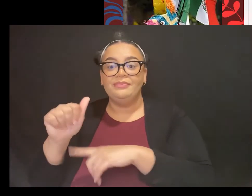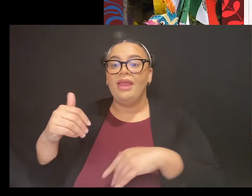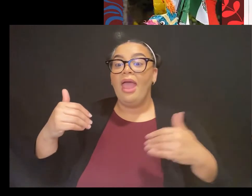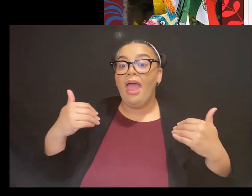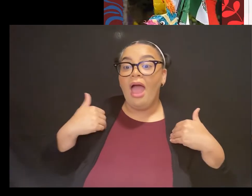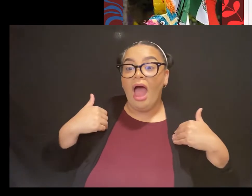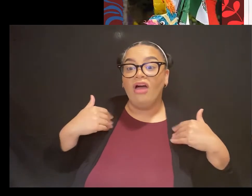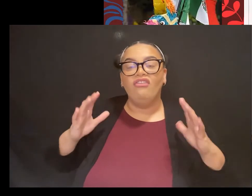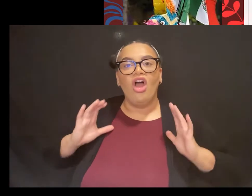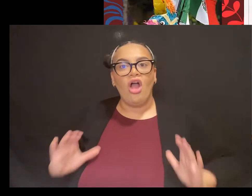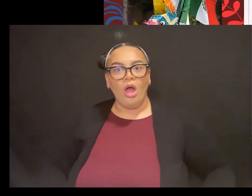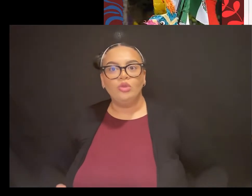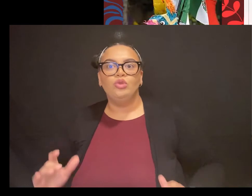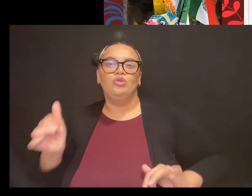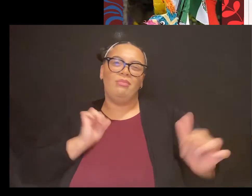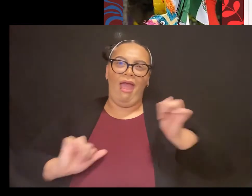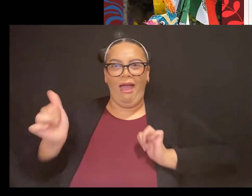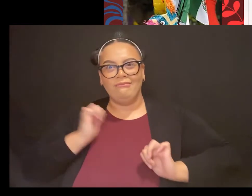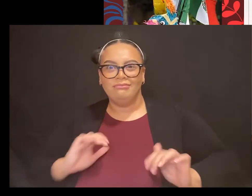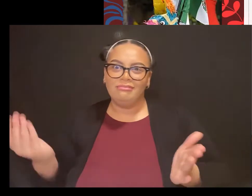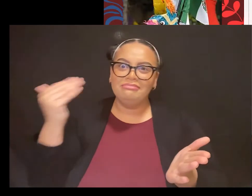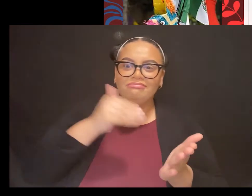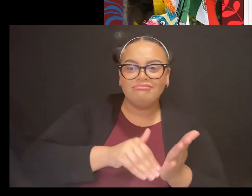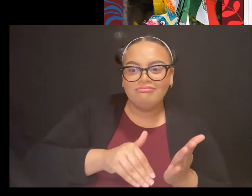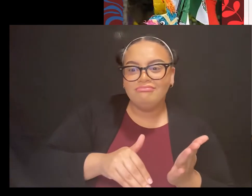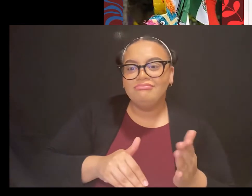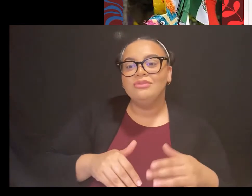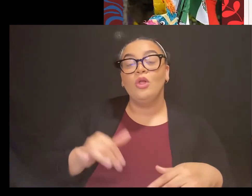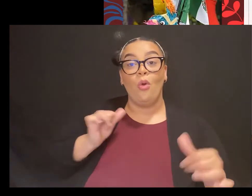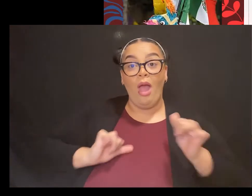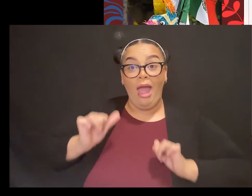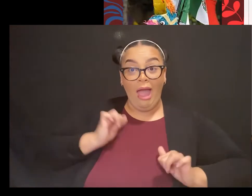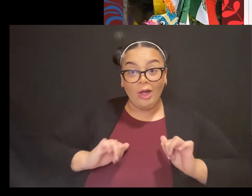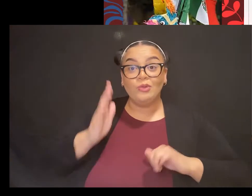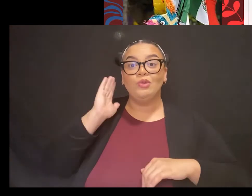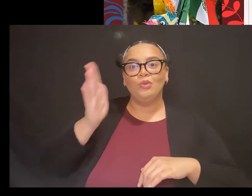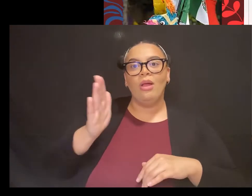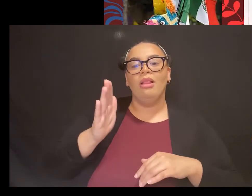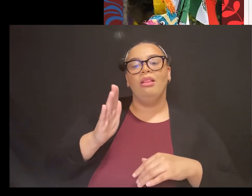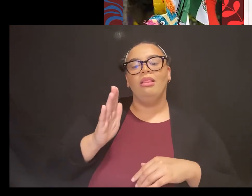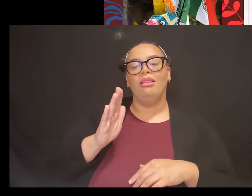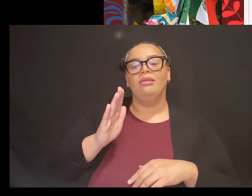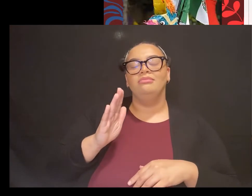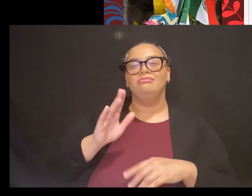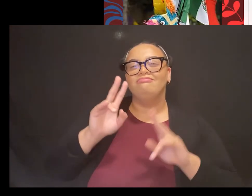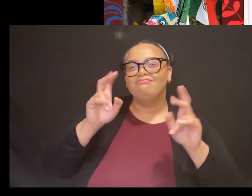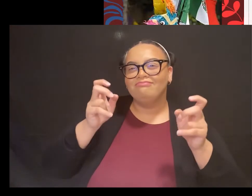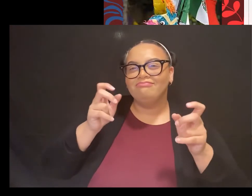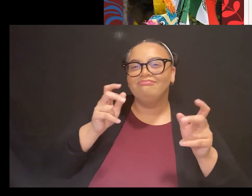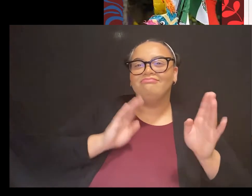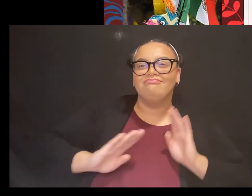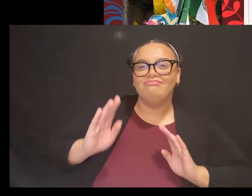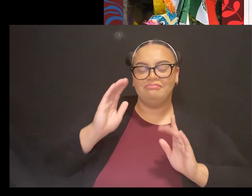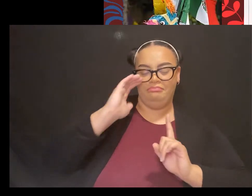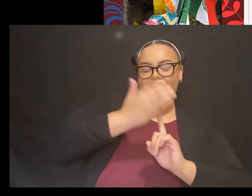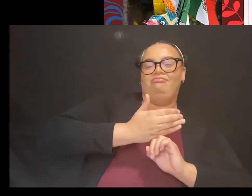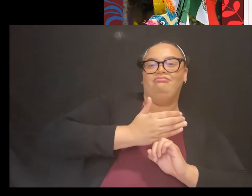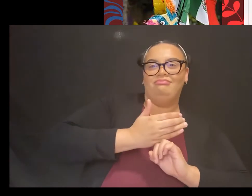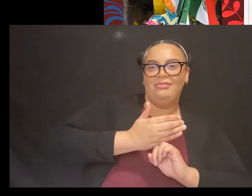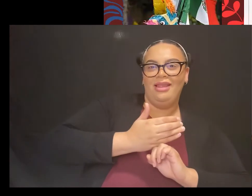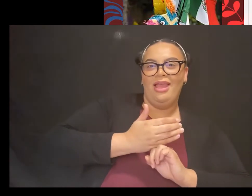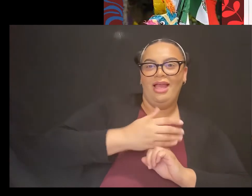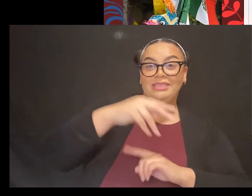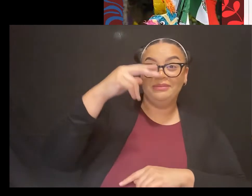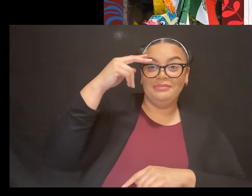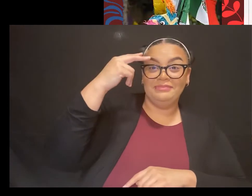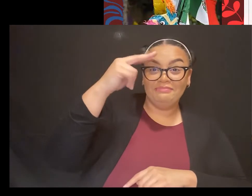actors pretending like they're the Mexican soldiers, and we've got Mexican actors pretending like they're the French soldiers, and they